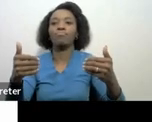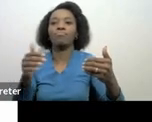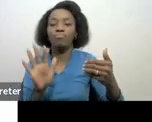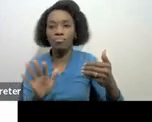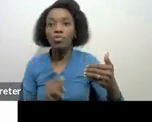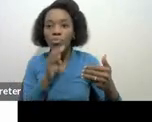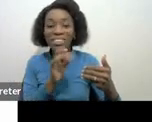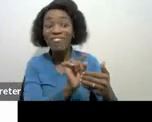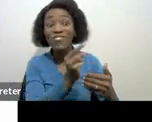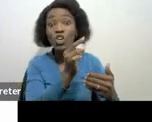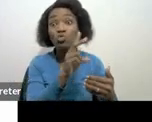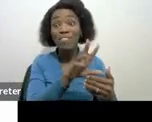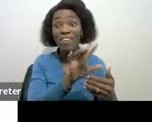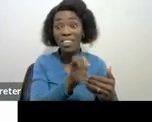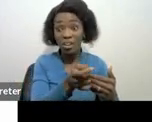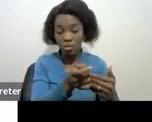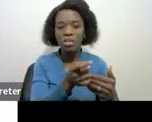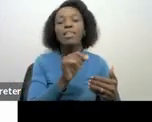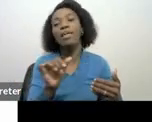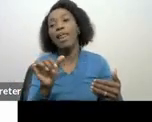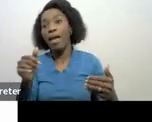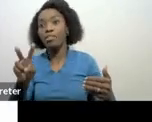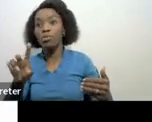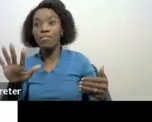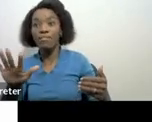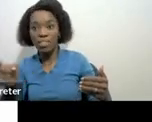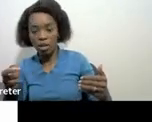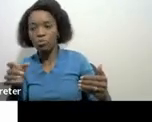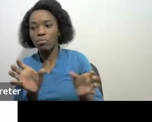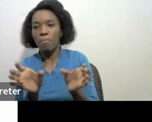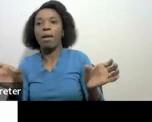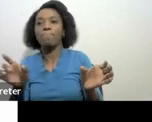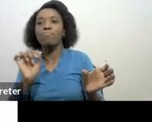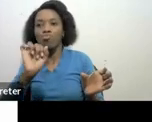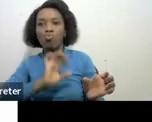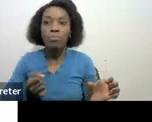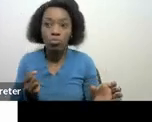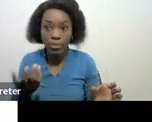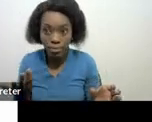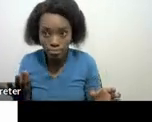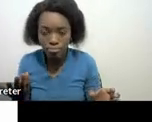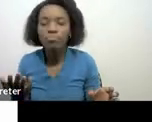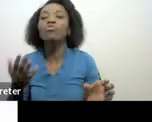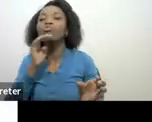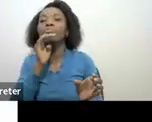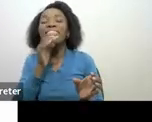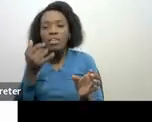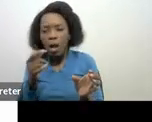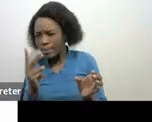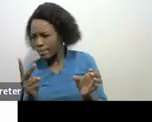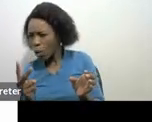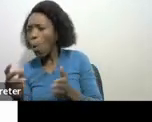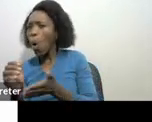take the first $25,000 to you and the other $25,000 to your spouse and then we look at the exempt amount of